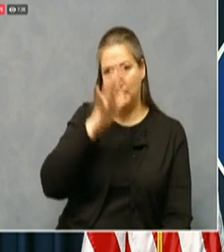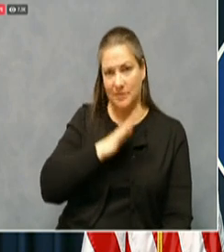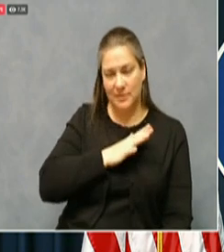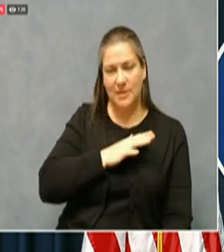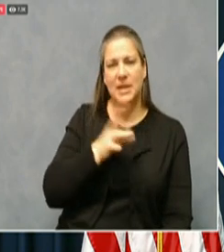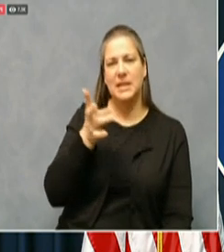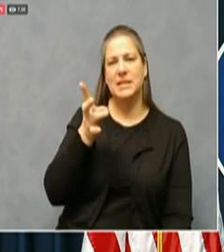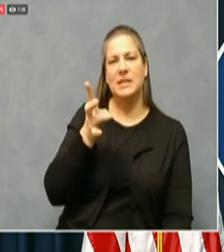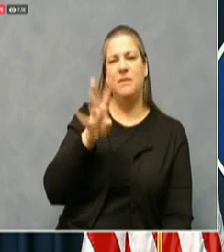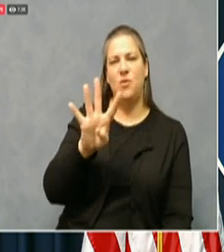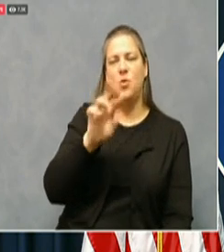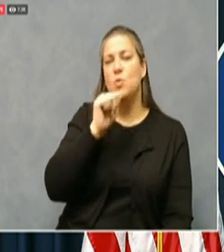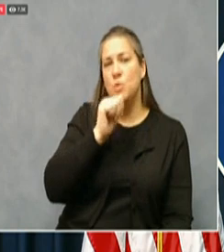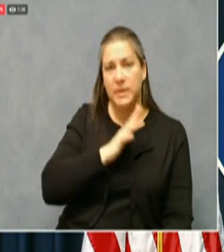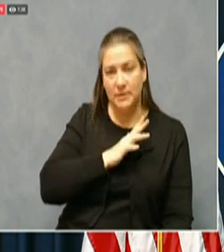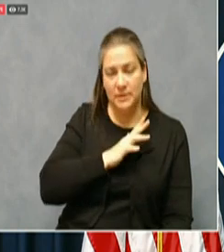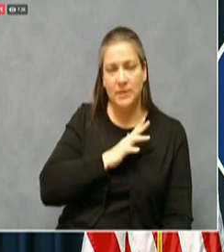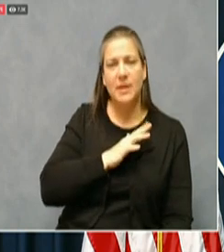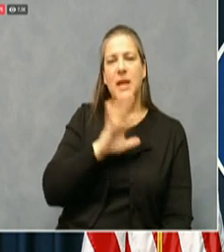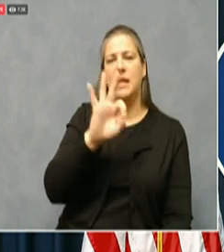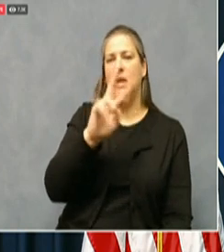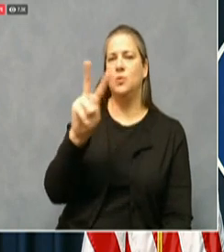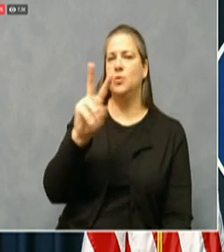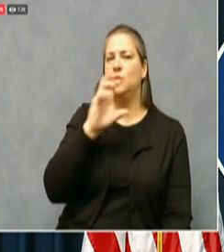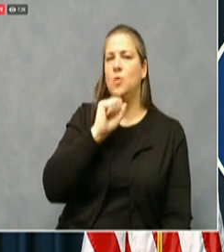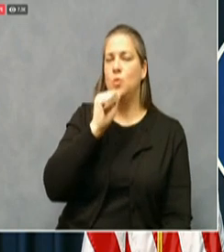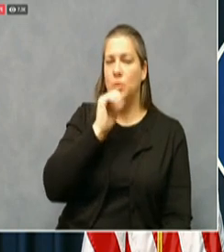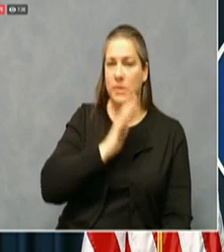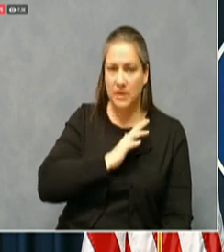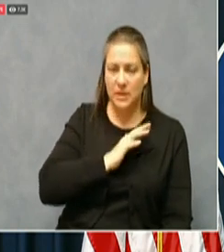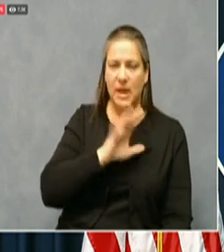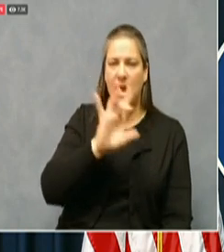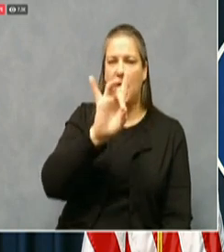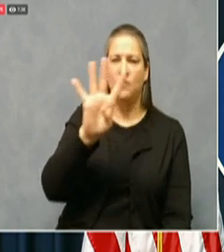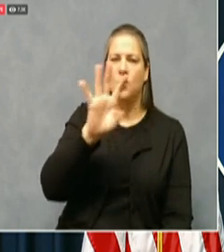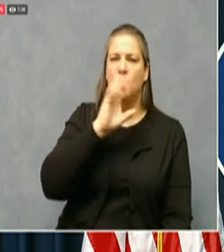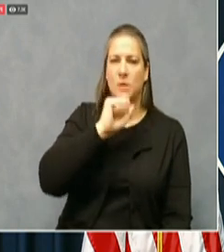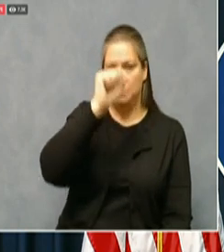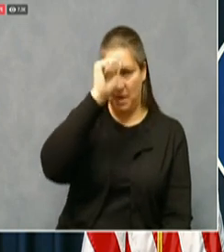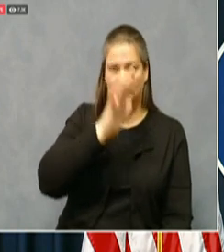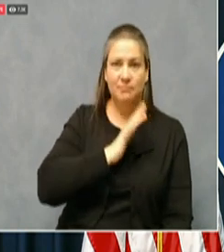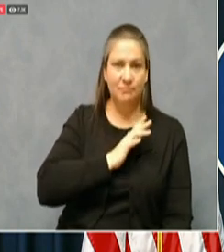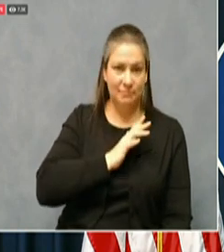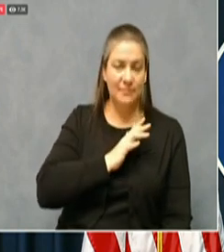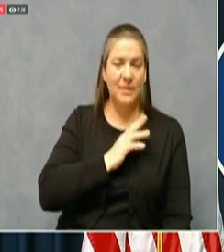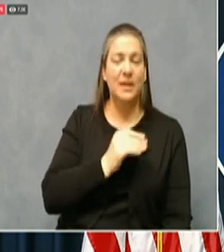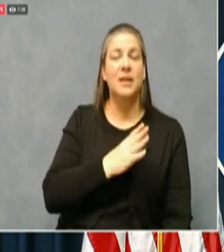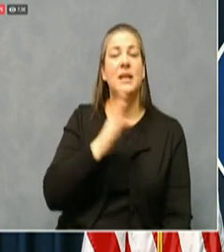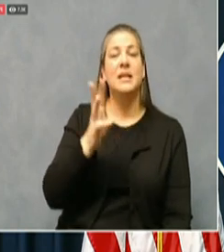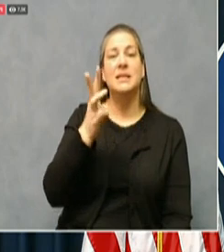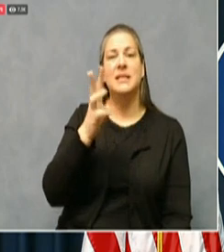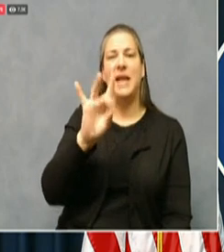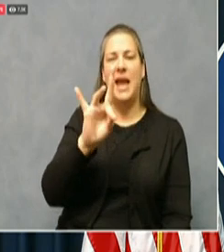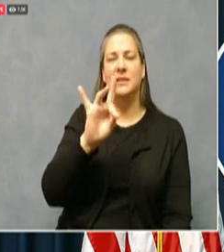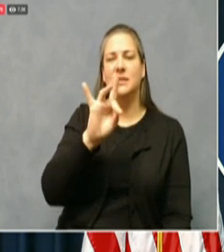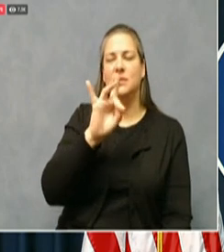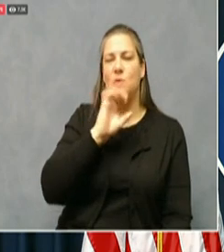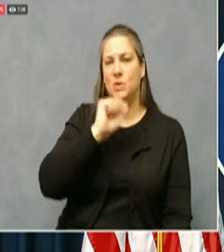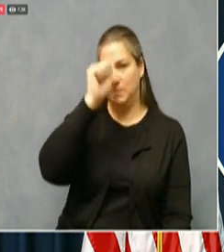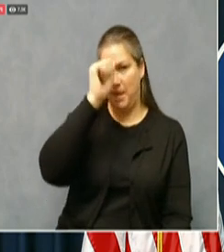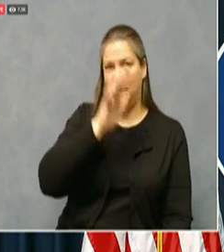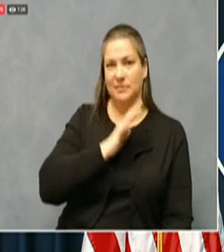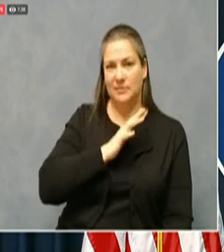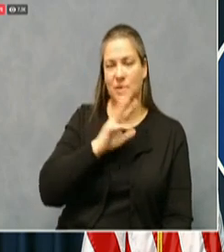old woman and 84 year old man. Finally, a 68 year old man in Woodford